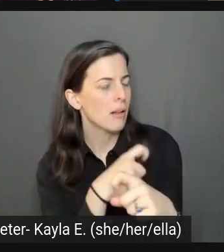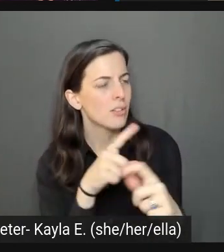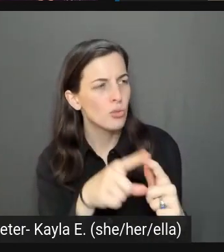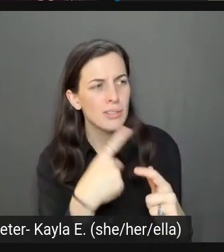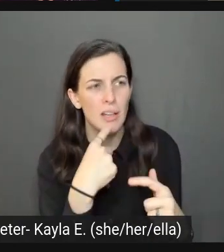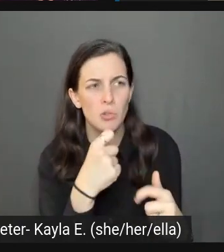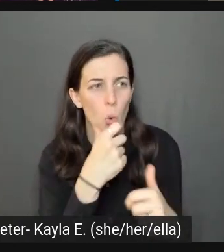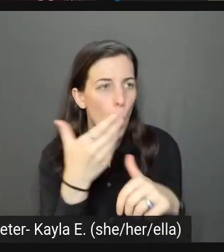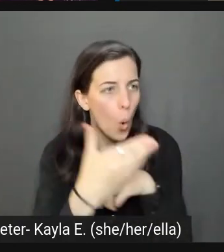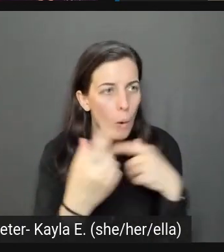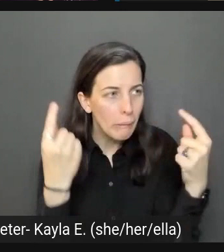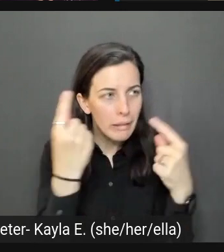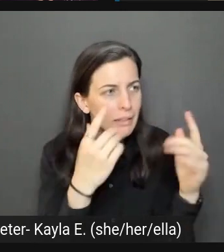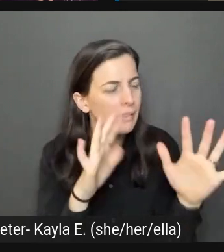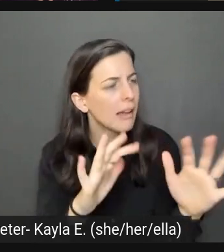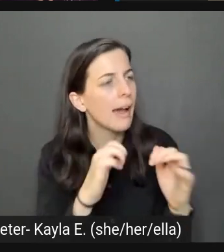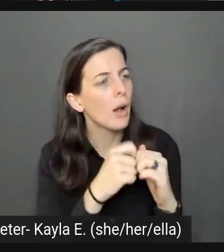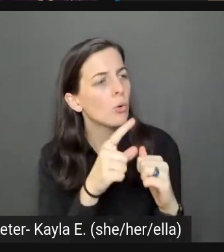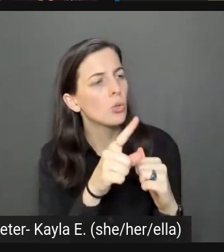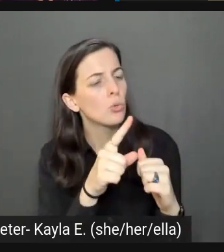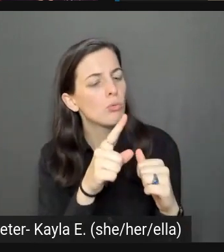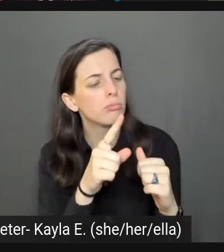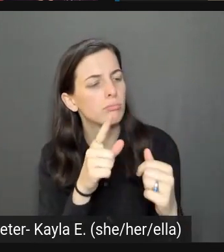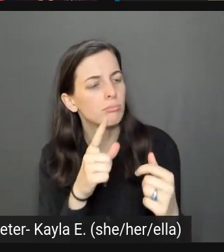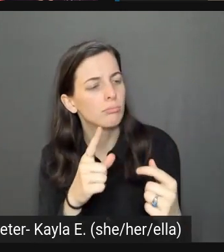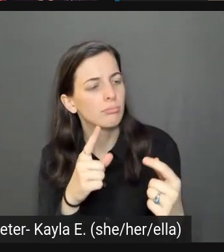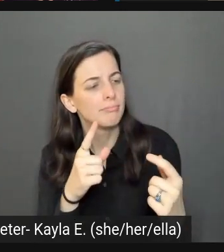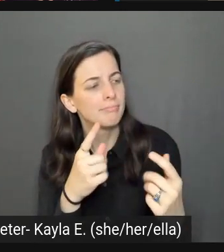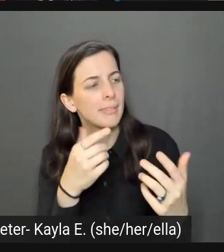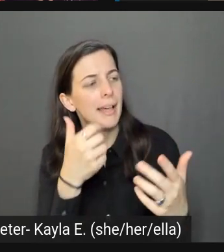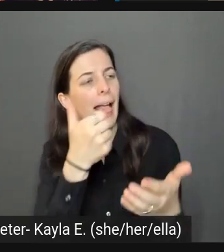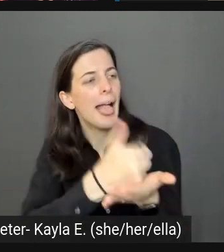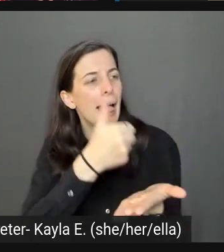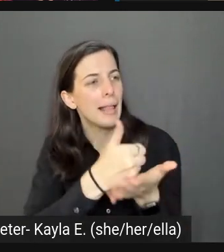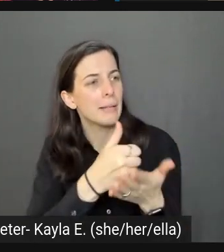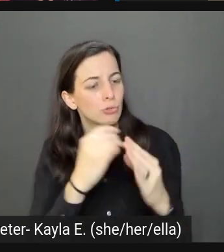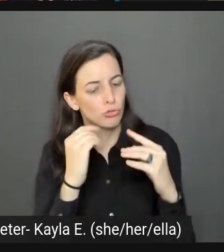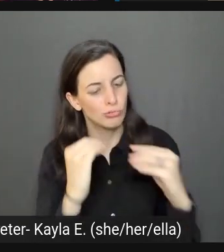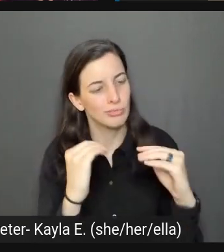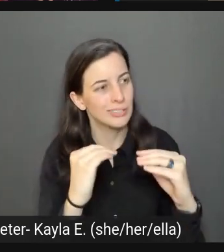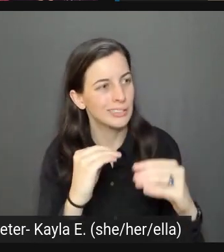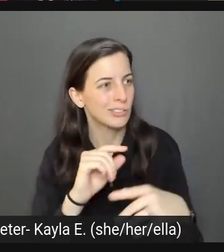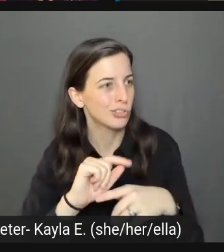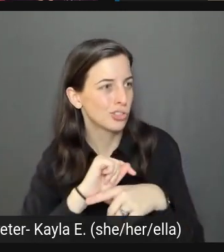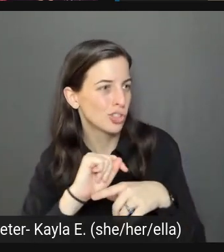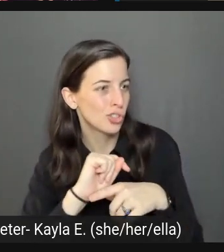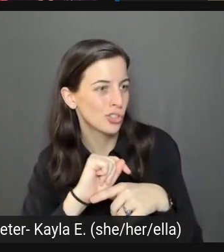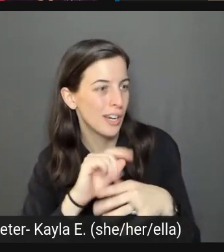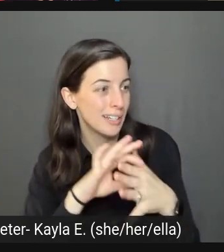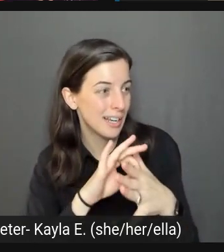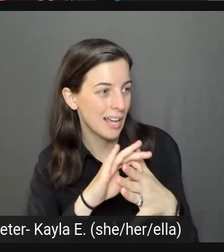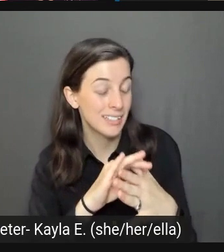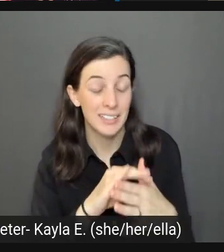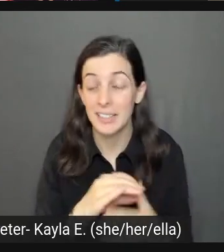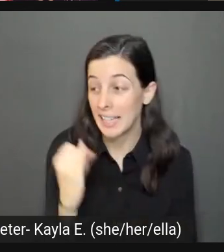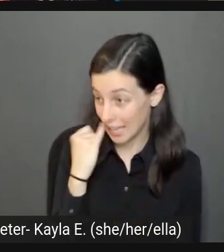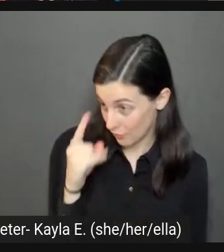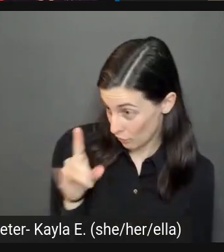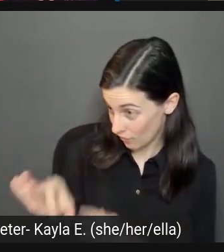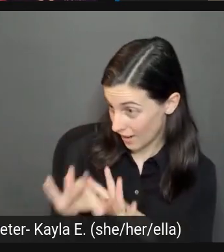of bridge that contradiction in training? When you find out how to train content creators to implement alt text, call me.